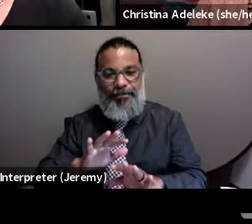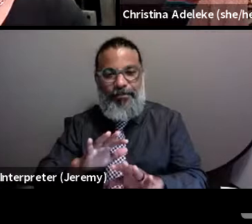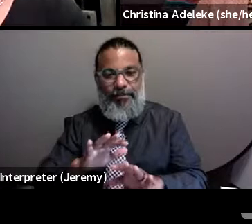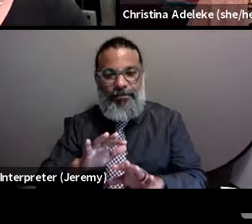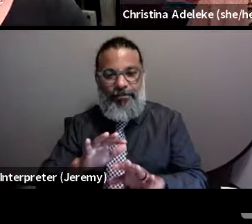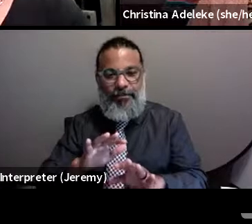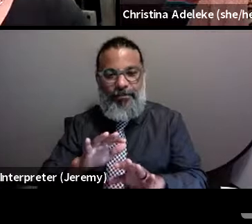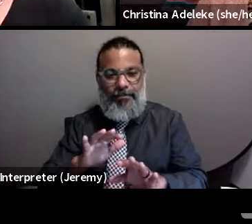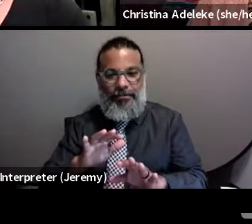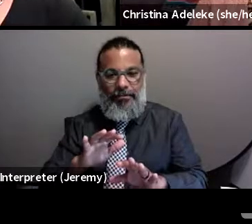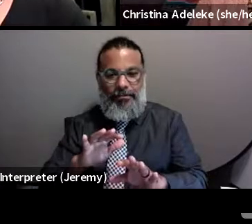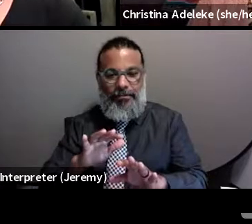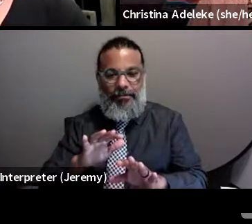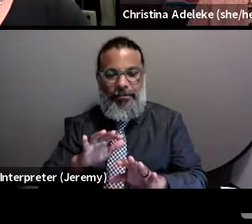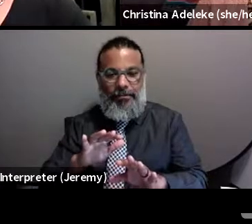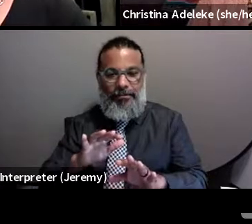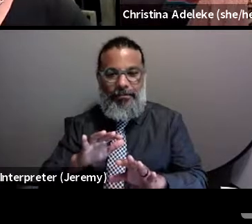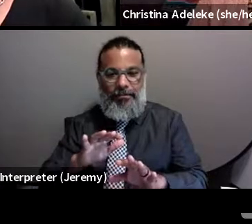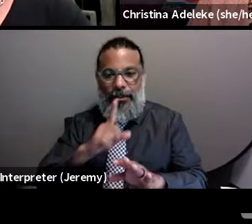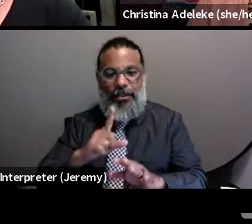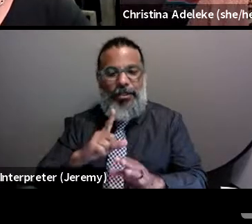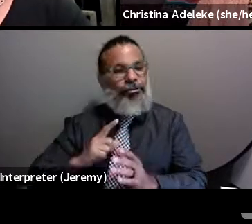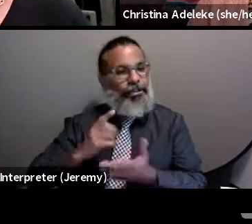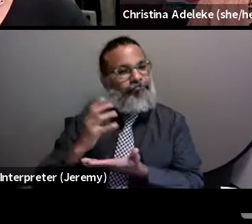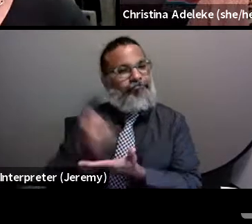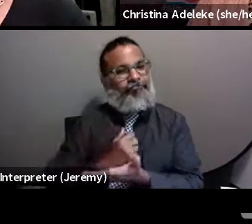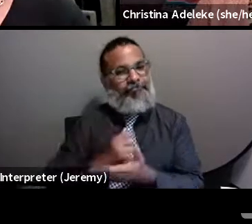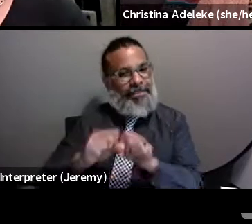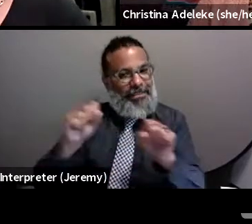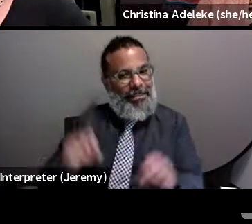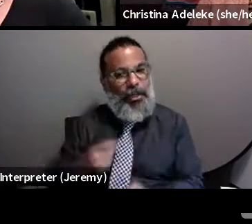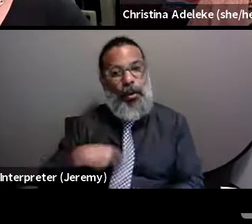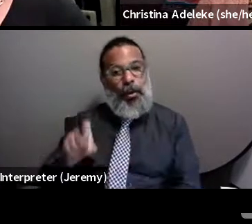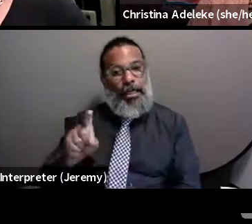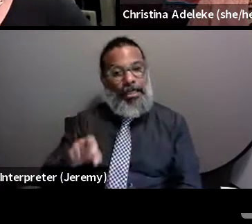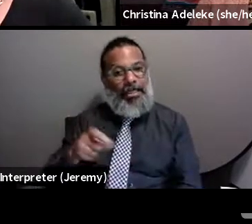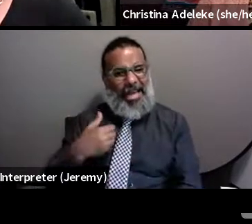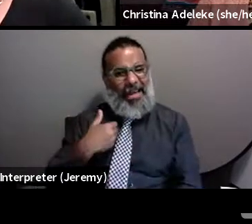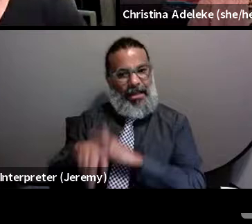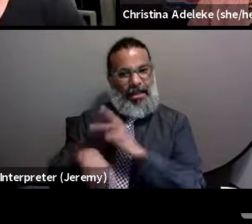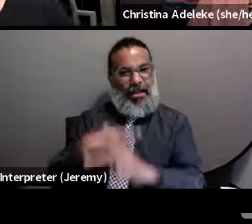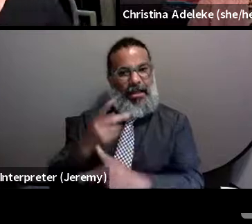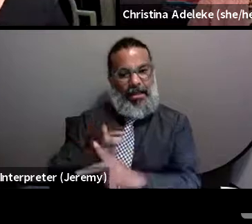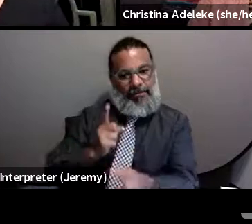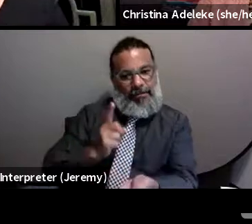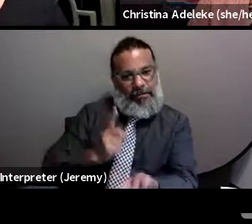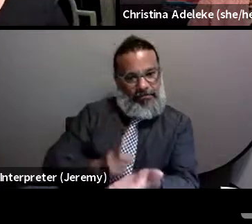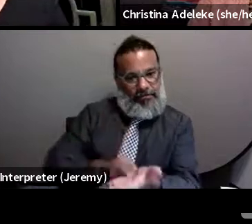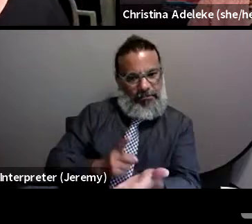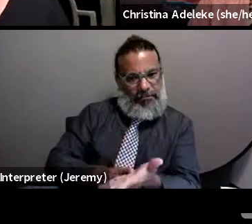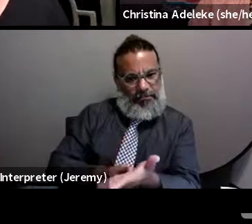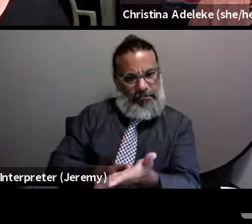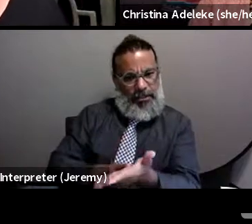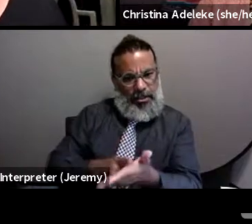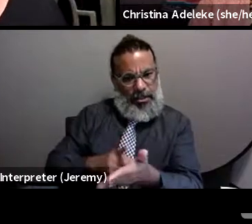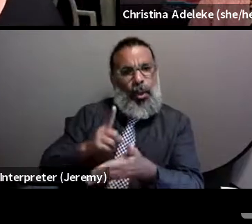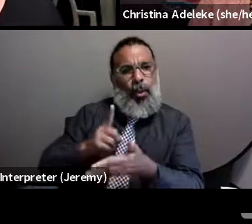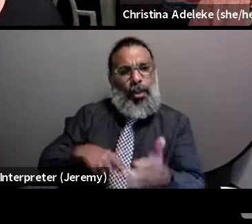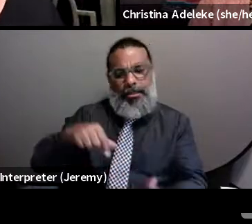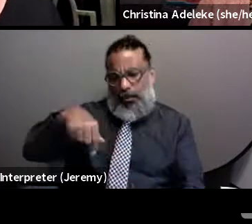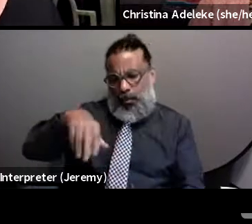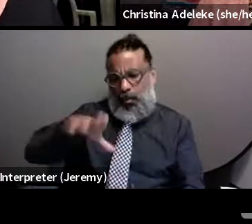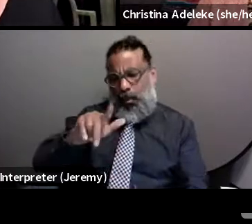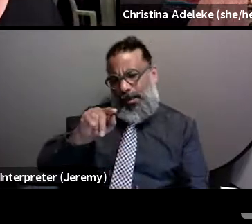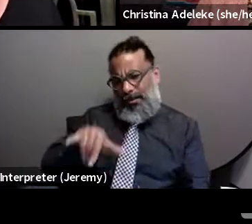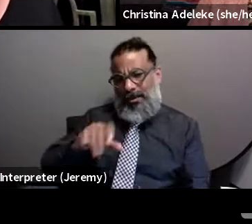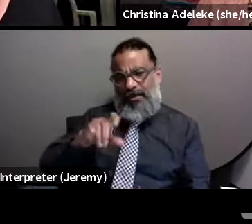uh, utilizing systems. So, so we need to have that kind of discussion about what really quality of life means for